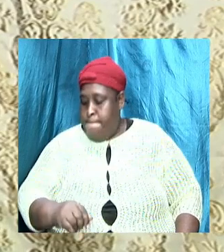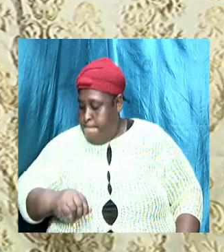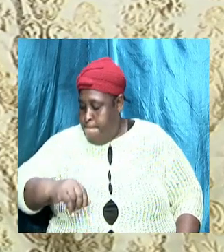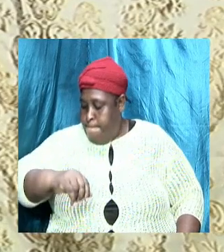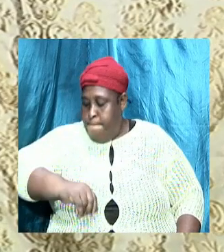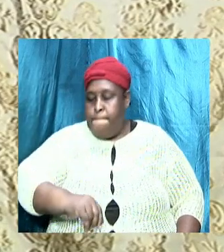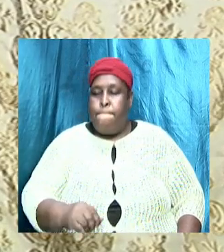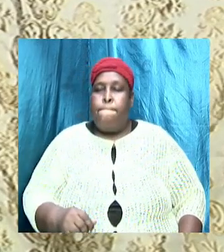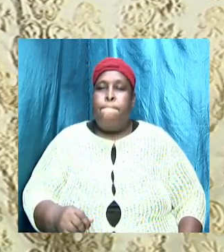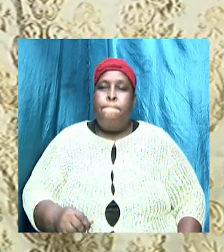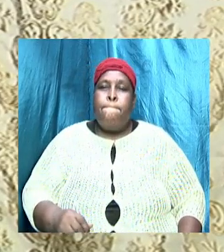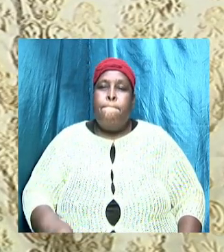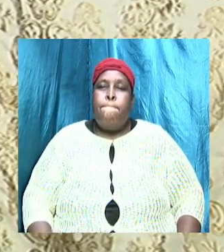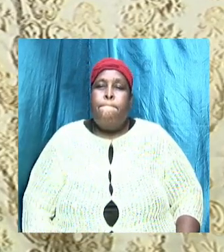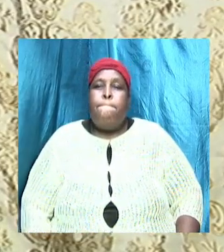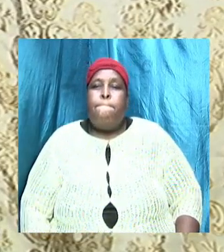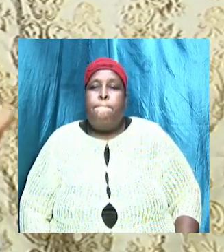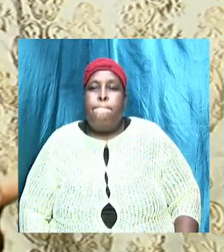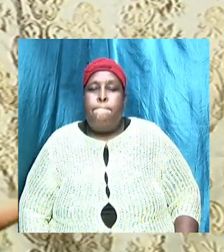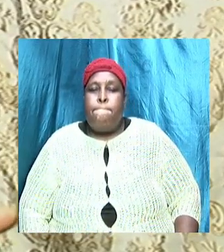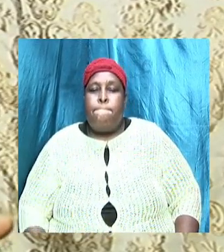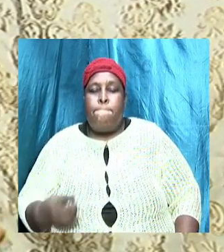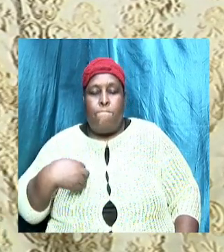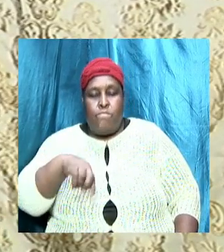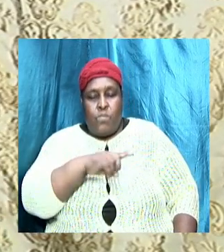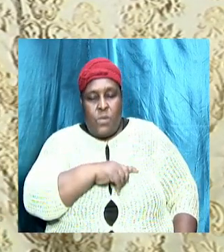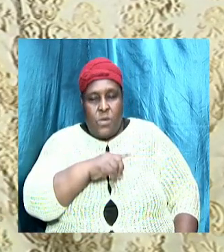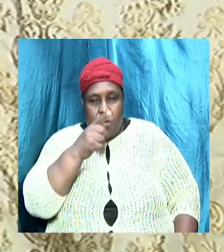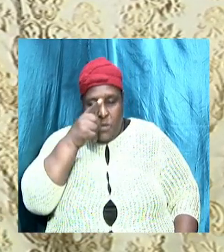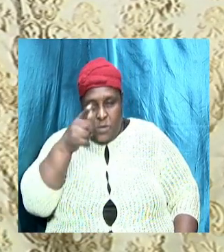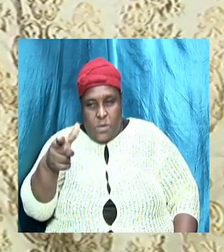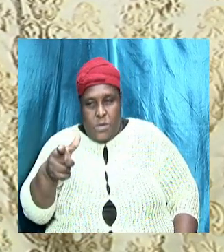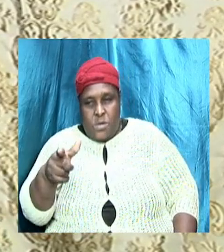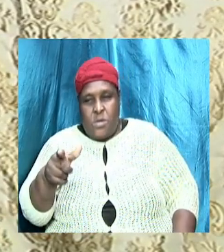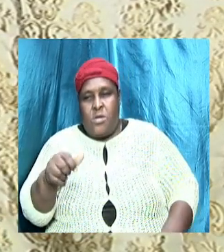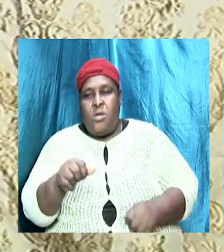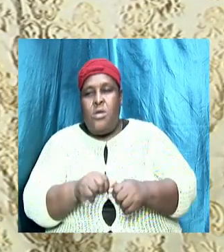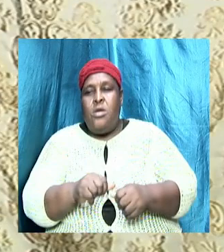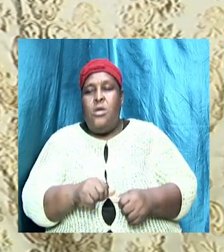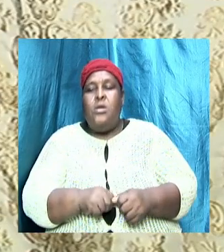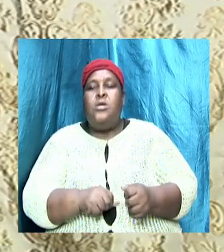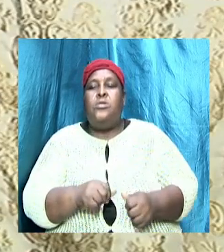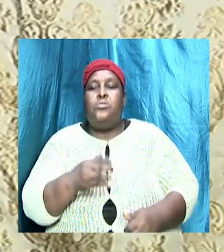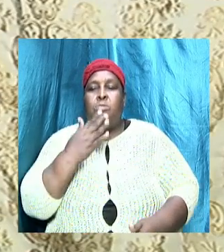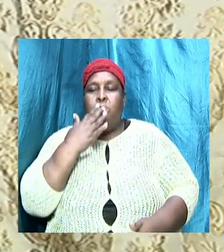so we will look at each briefly